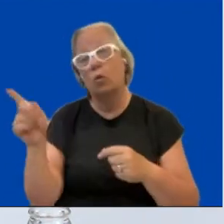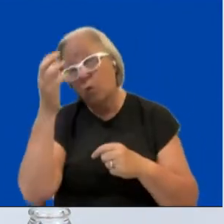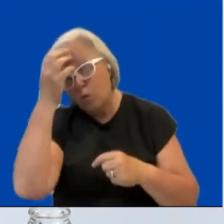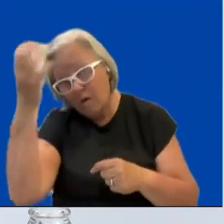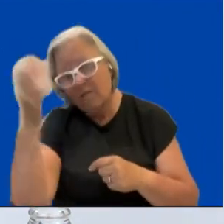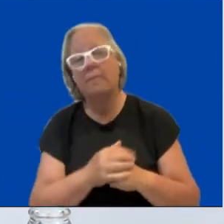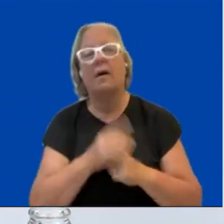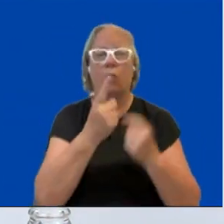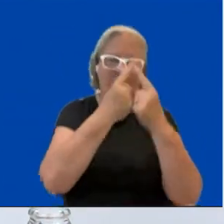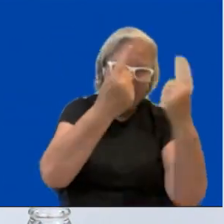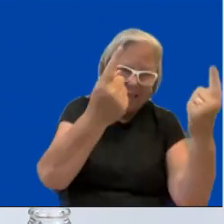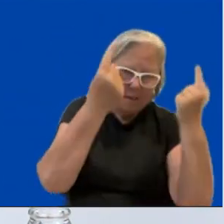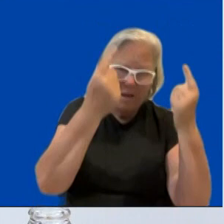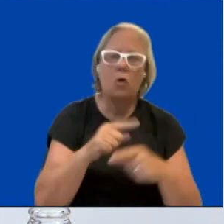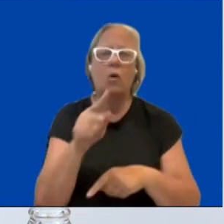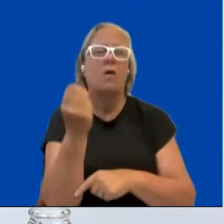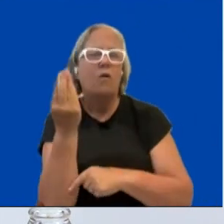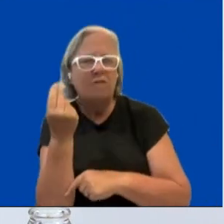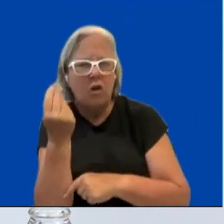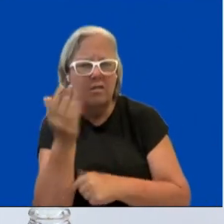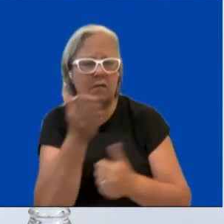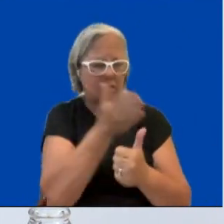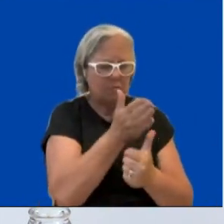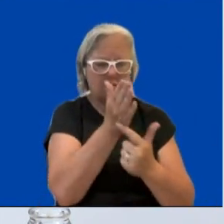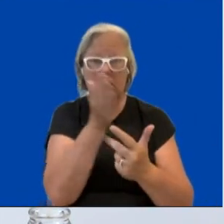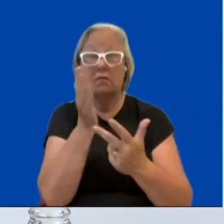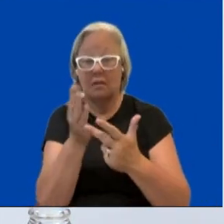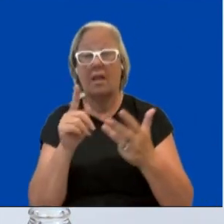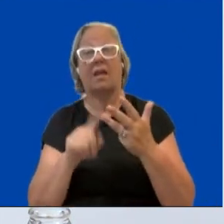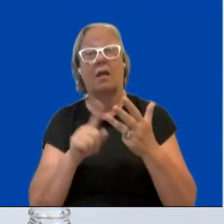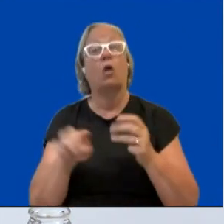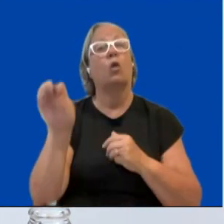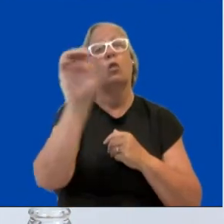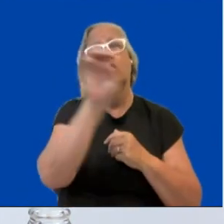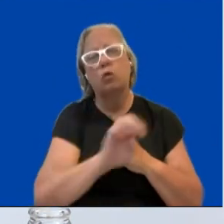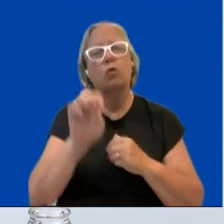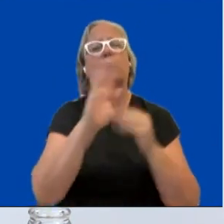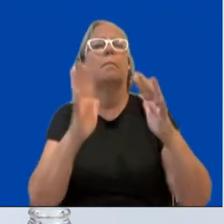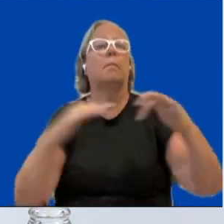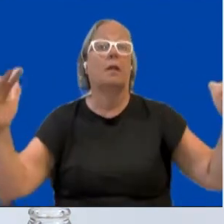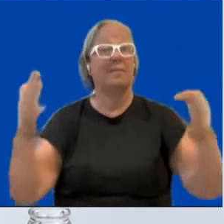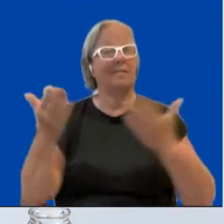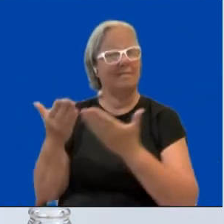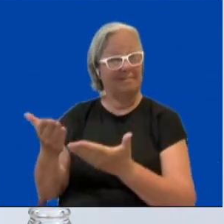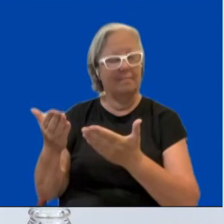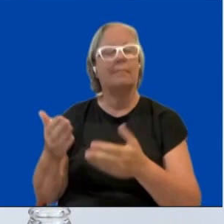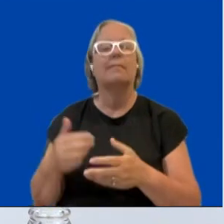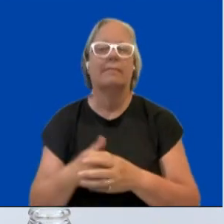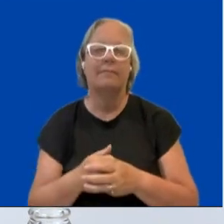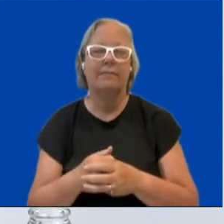and even from the European Parliament itself. And after having heard everything we have discussed before,